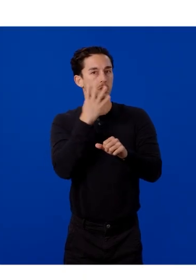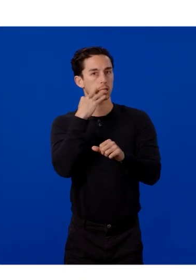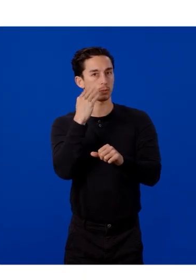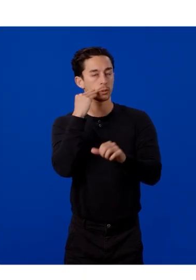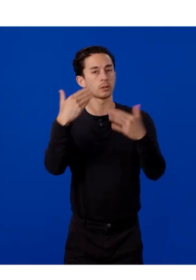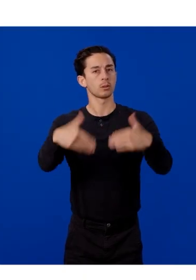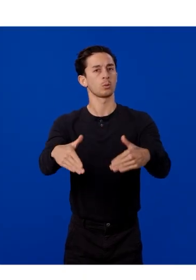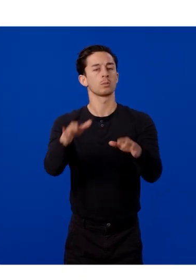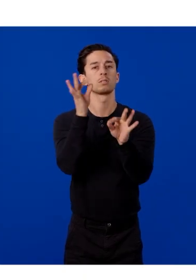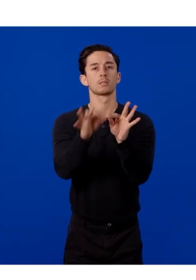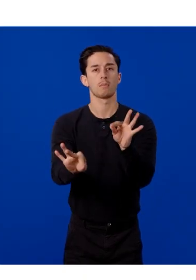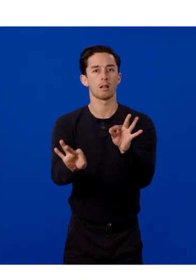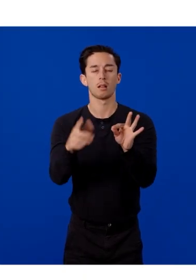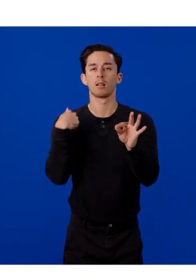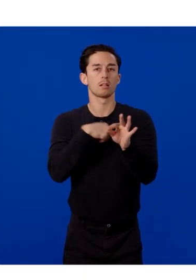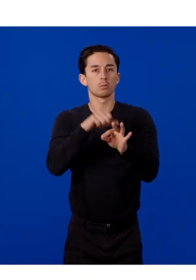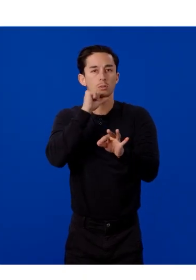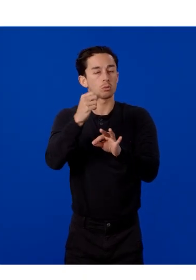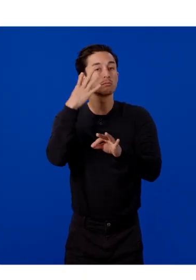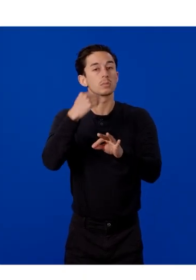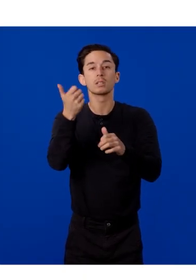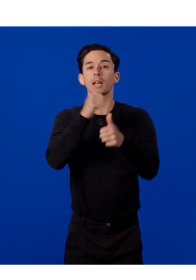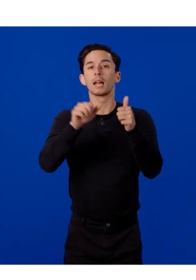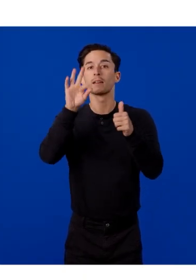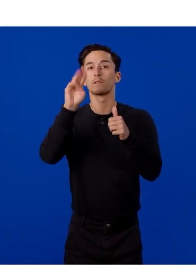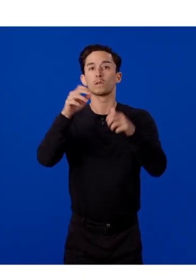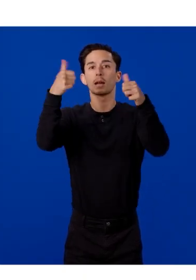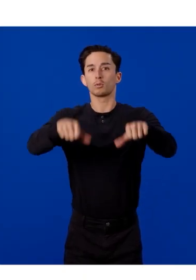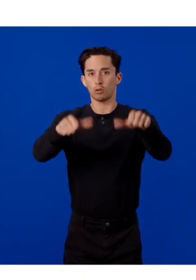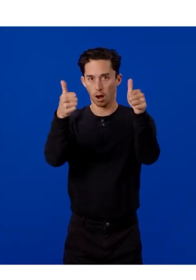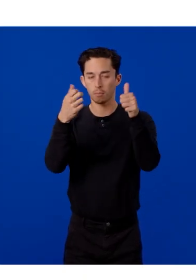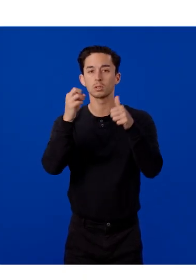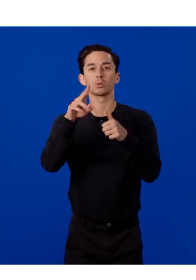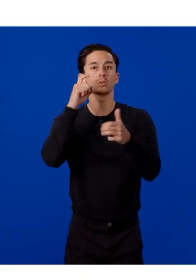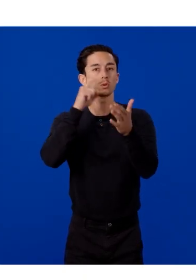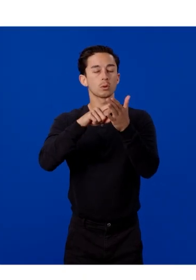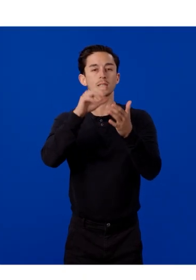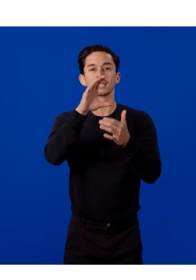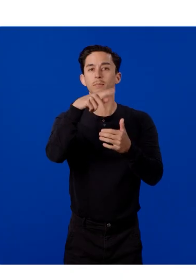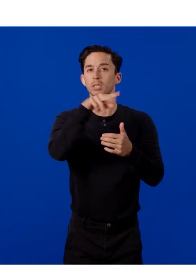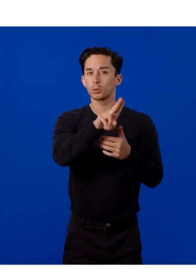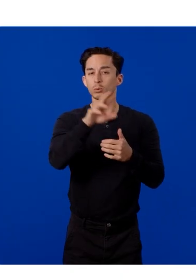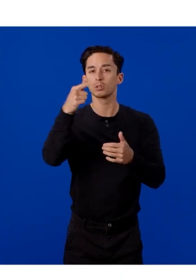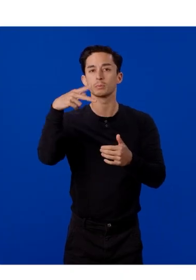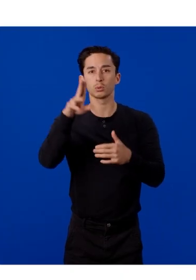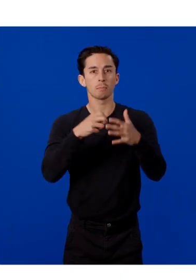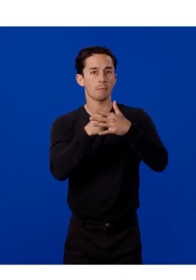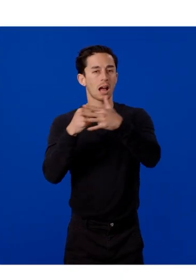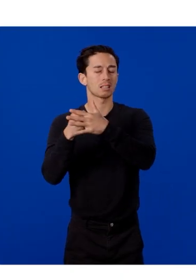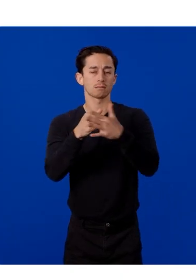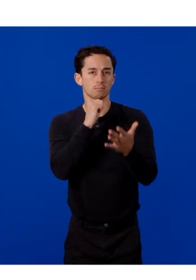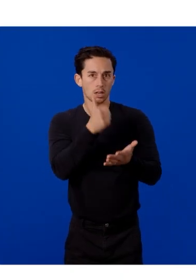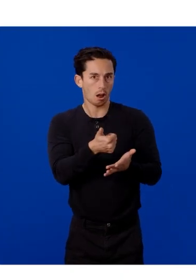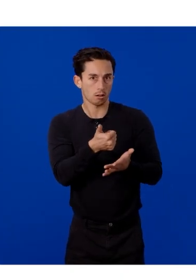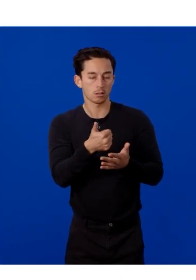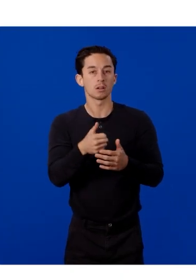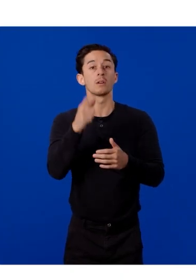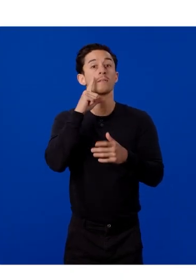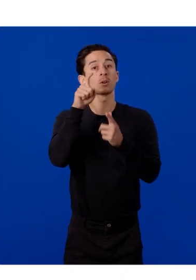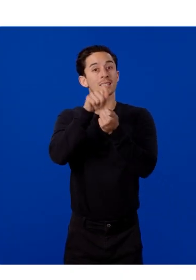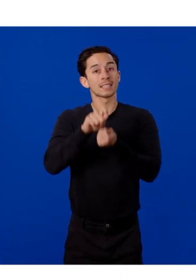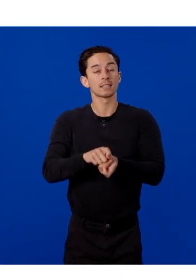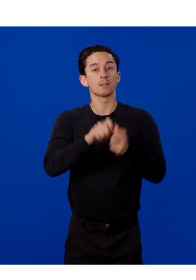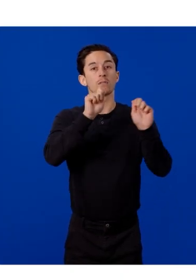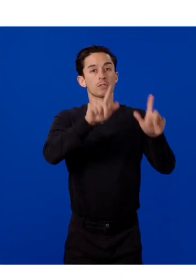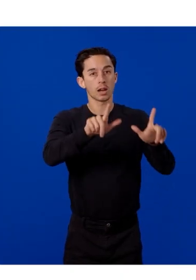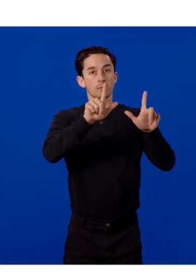and we do not experience any frame drops, nor is our GPU or CPU fully exhausted. For a detailed frame